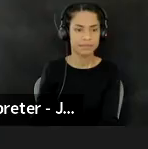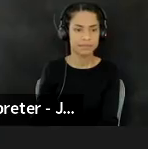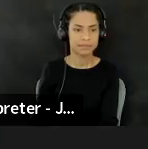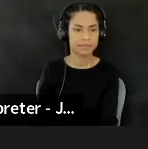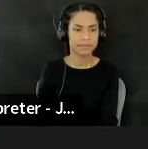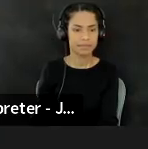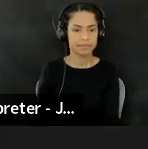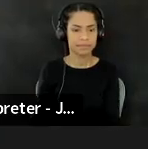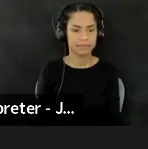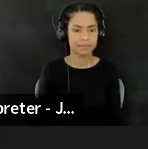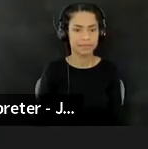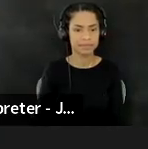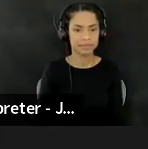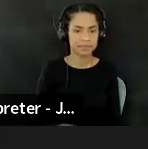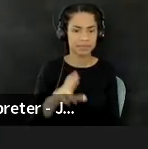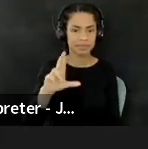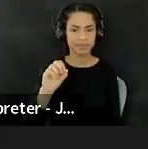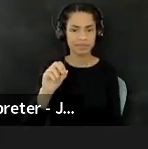I think you just did it.